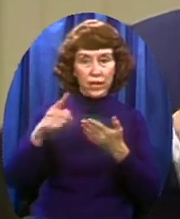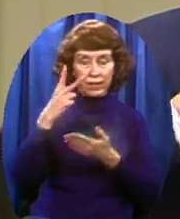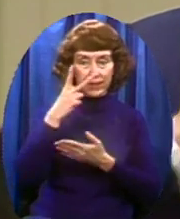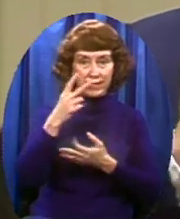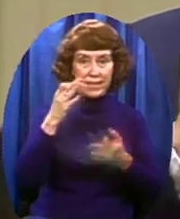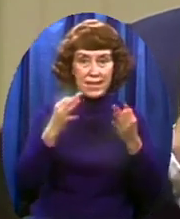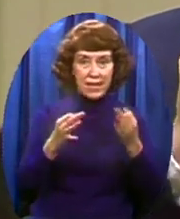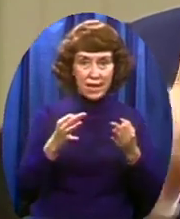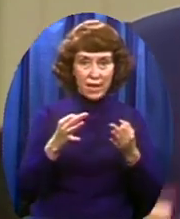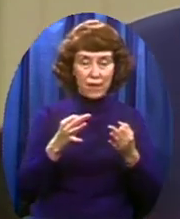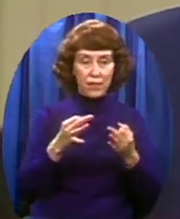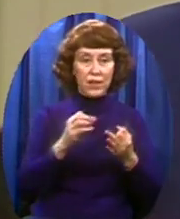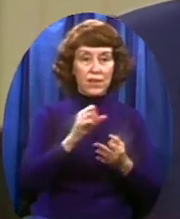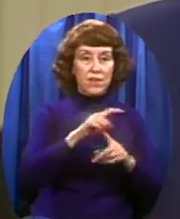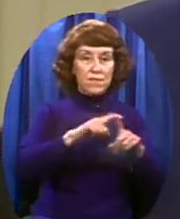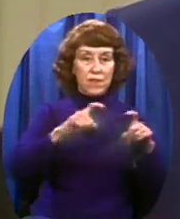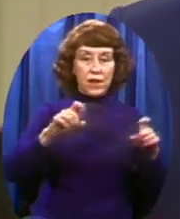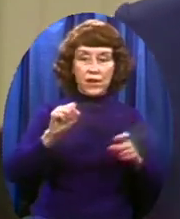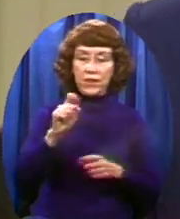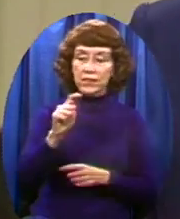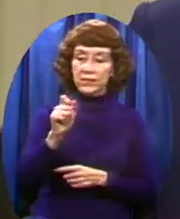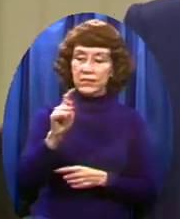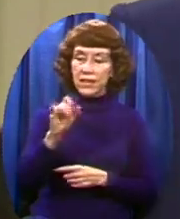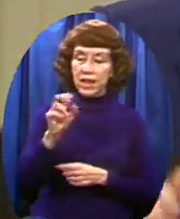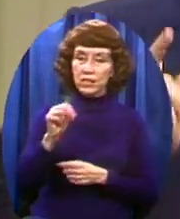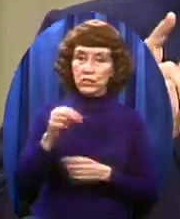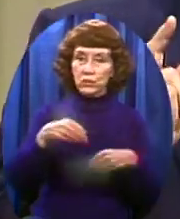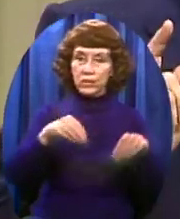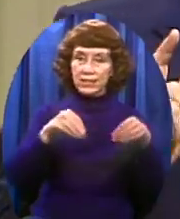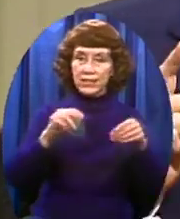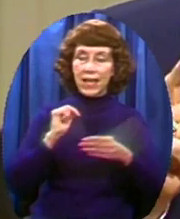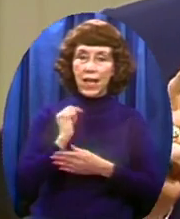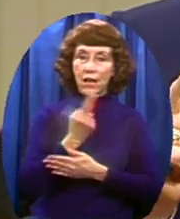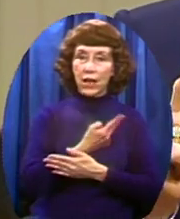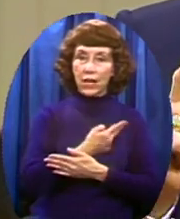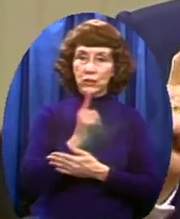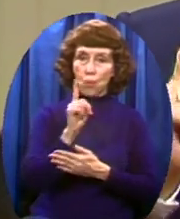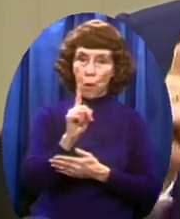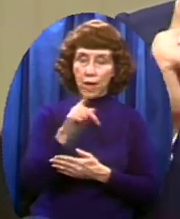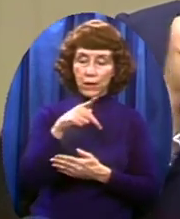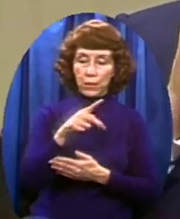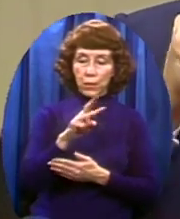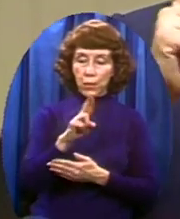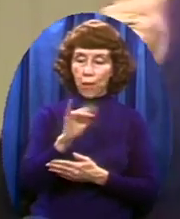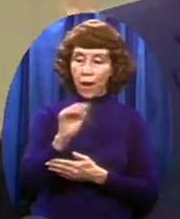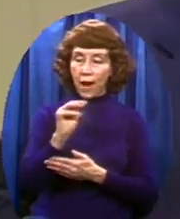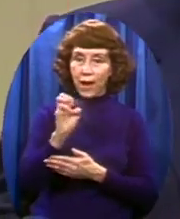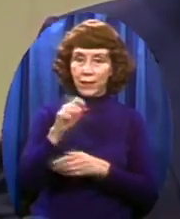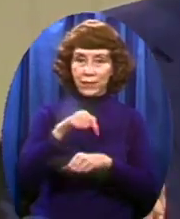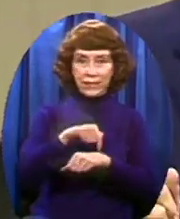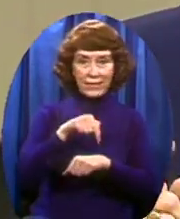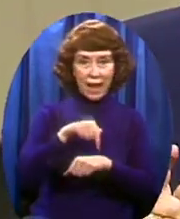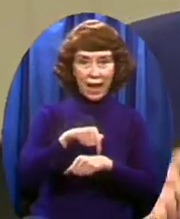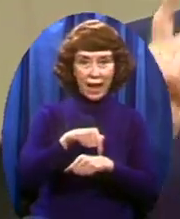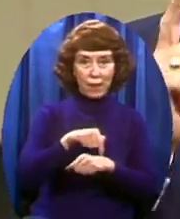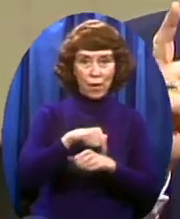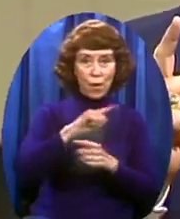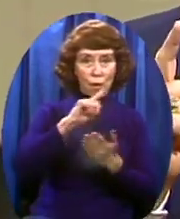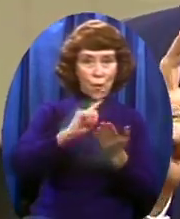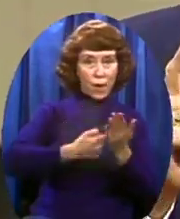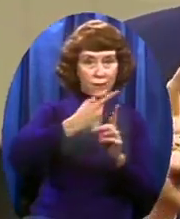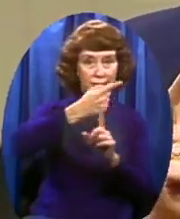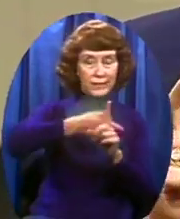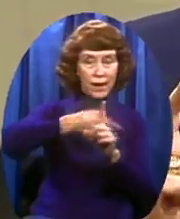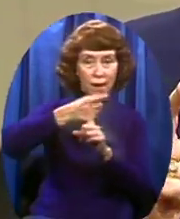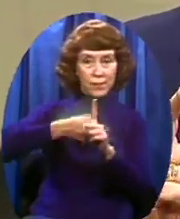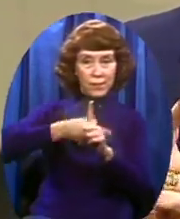month For twelve months in 1983 And if we could get a television station in every area of America So we would cover